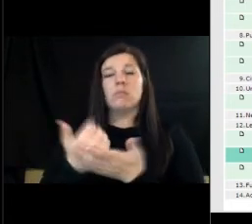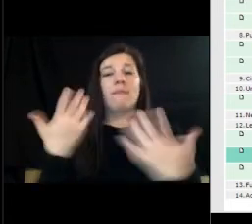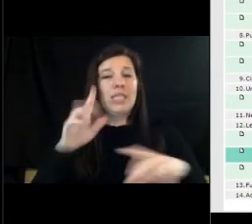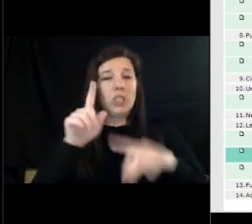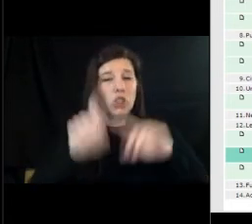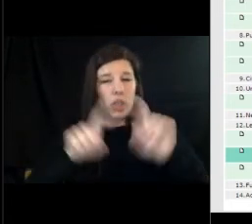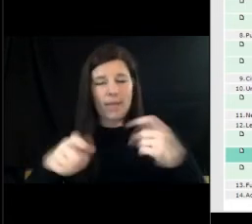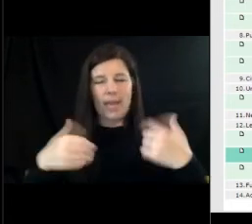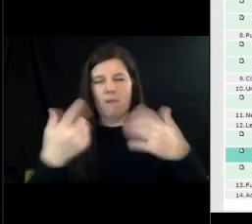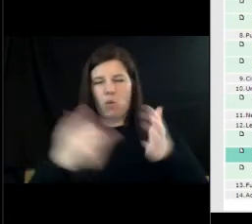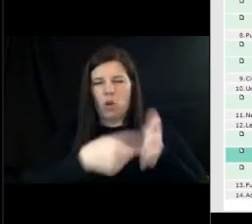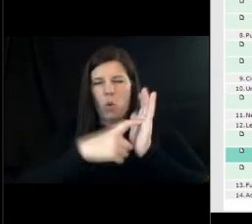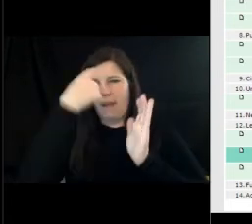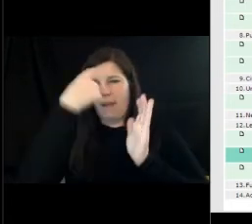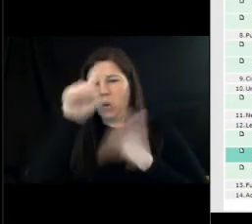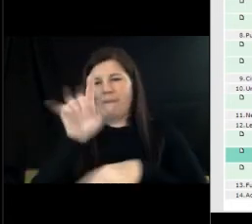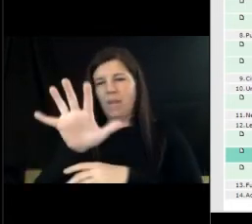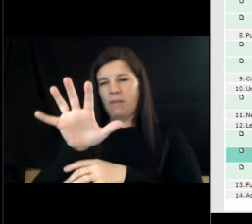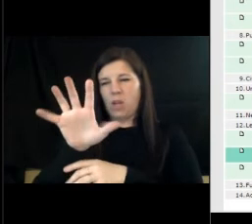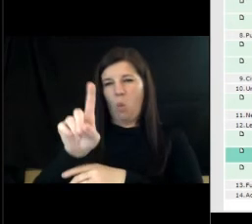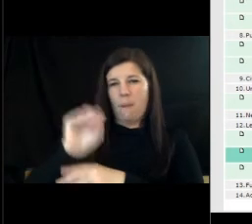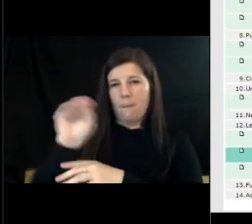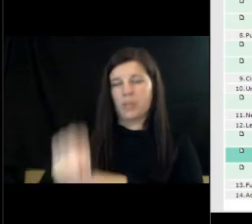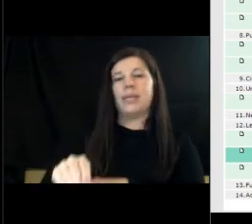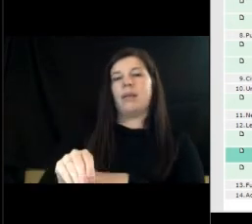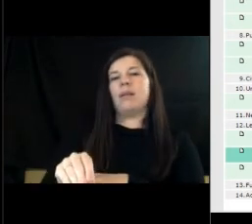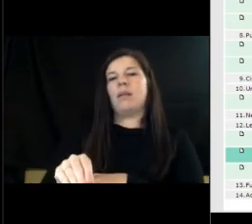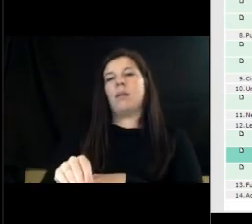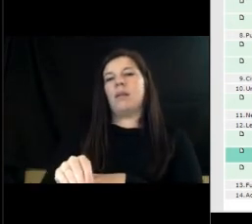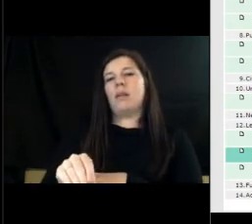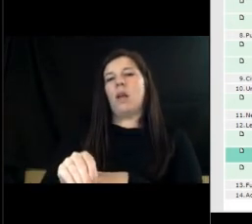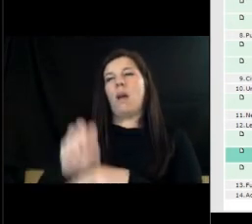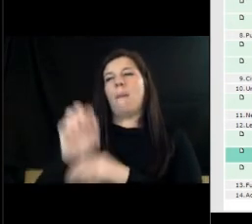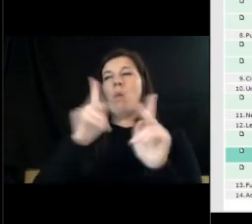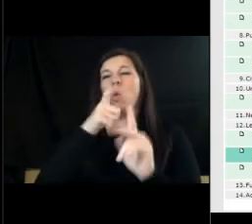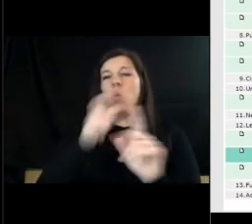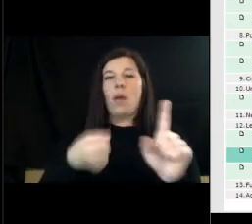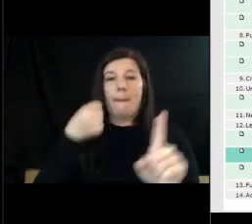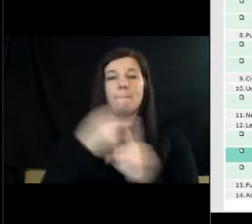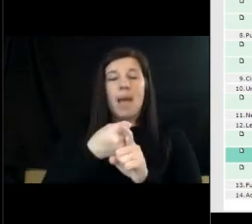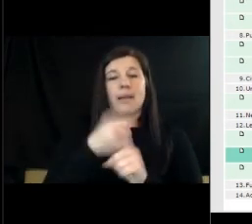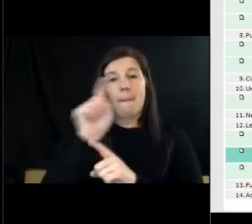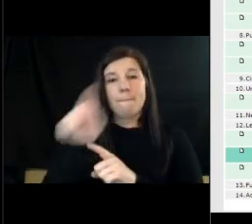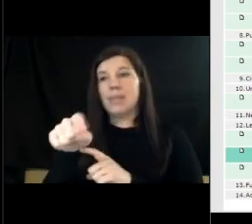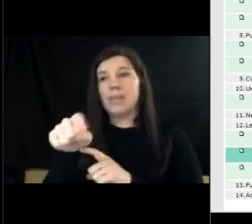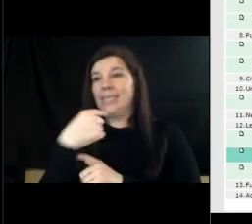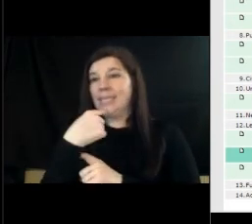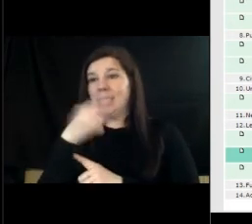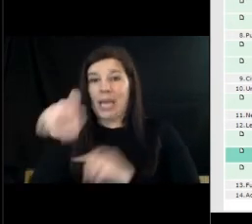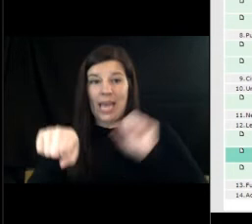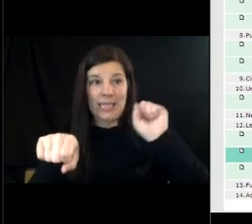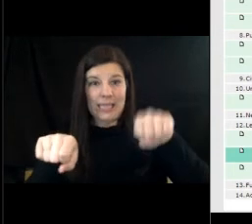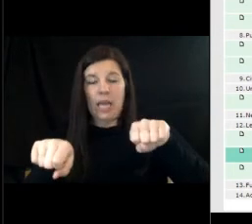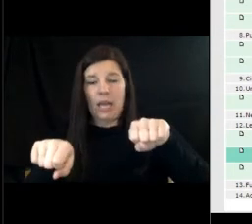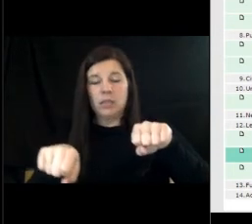requirement usually for like 51 percent of the people who are impacted uh need to say yes to um just